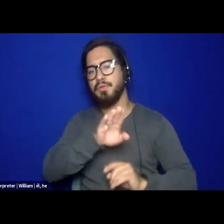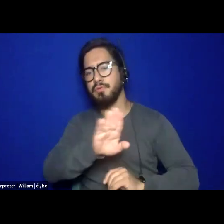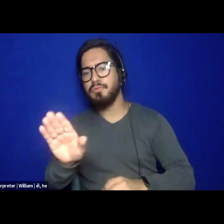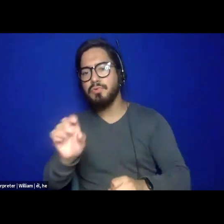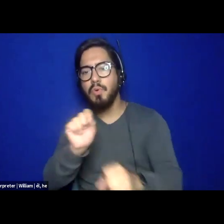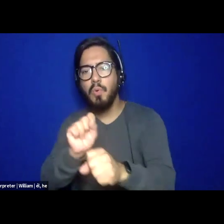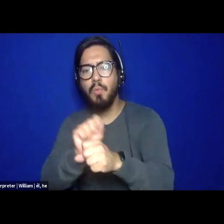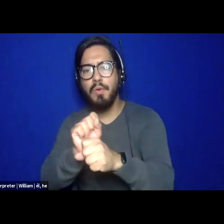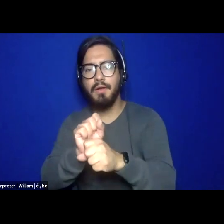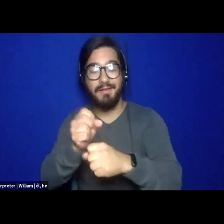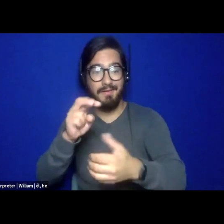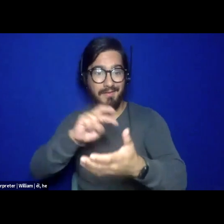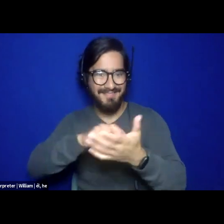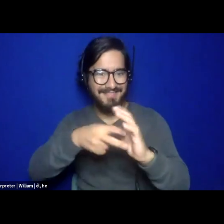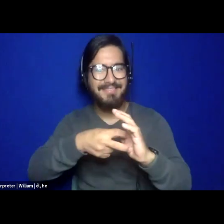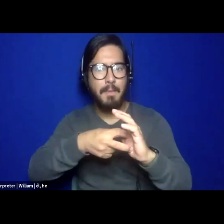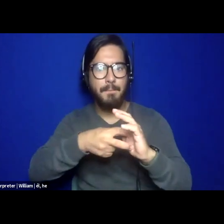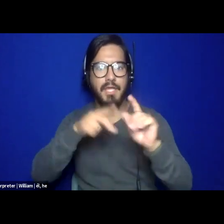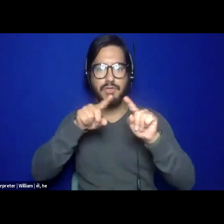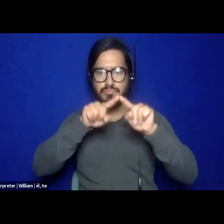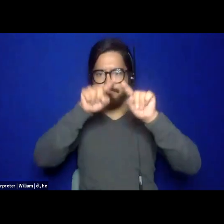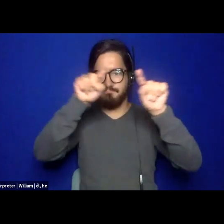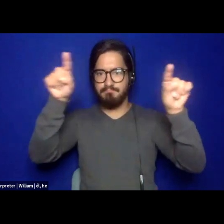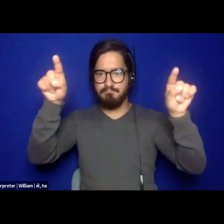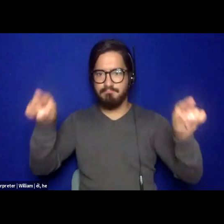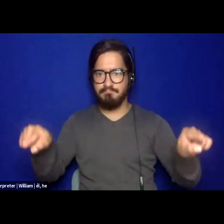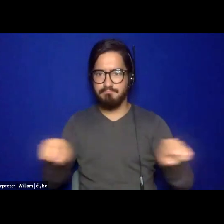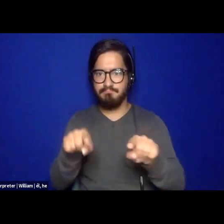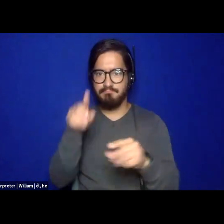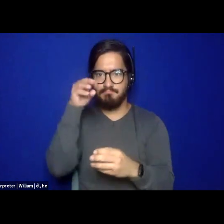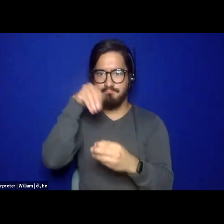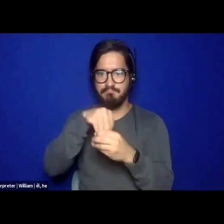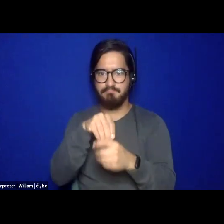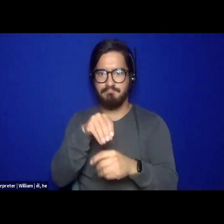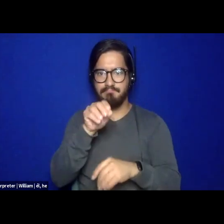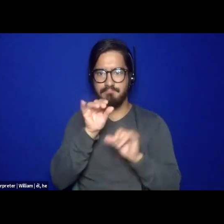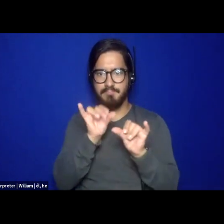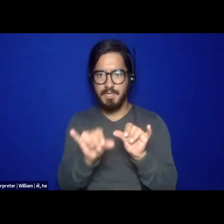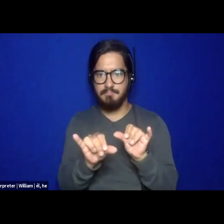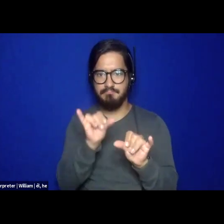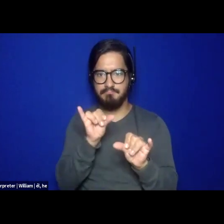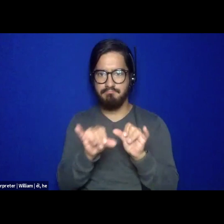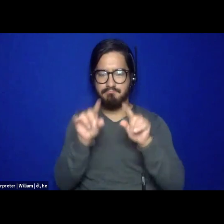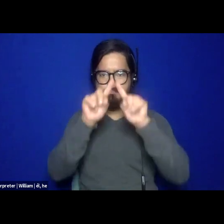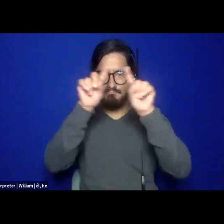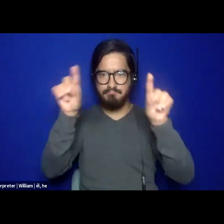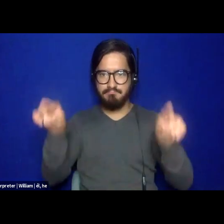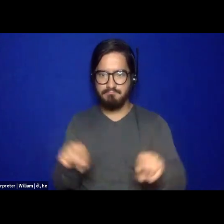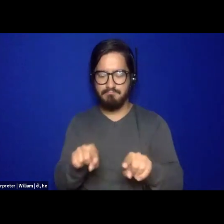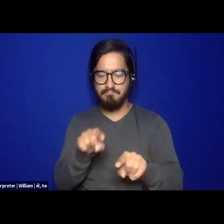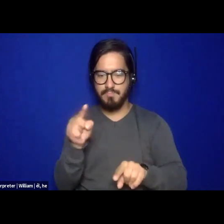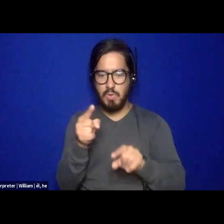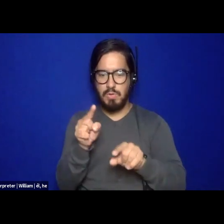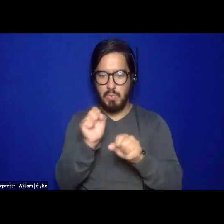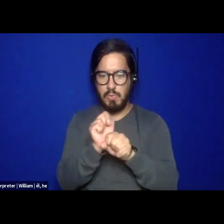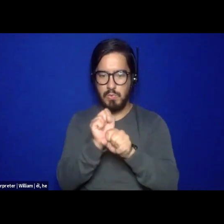you are to fit in this box and you need to stay in this box. And this is the way we want you to operate. And once you